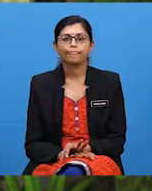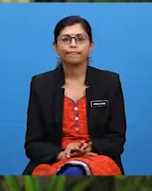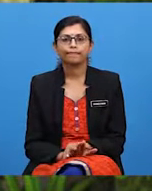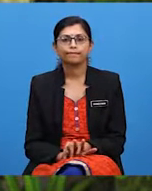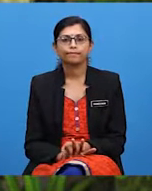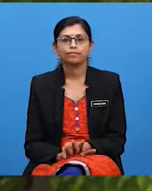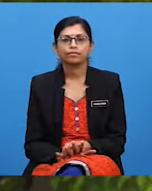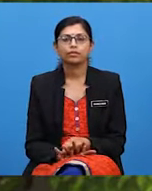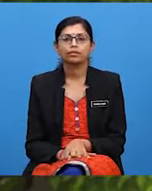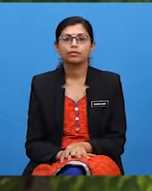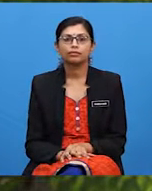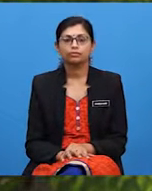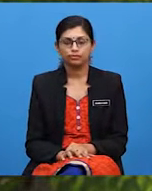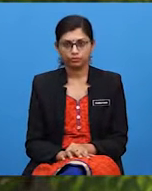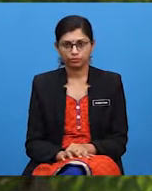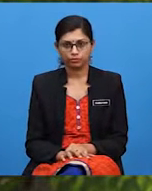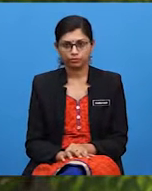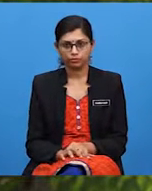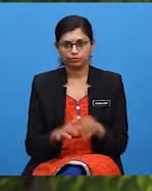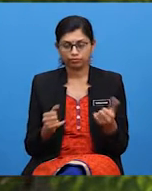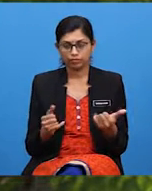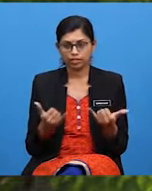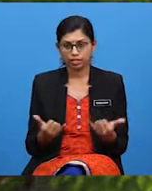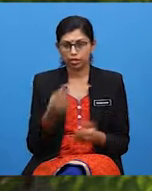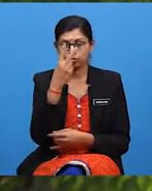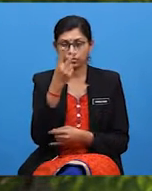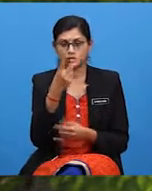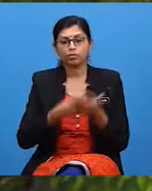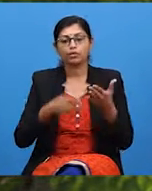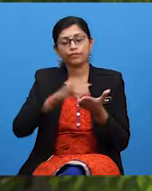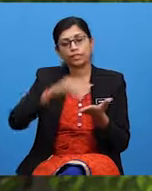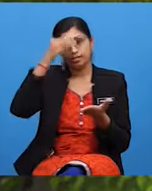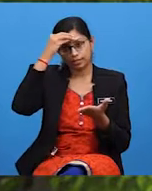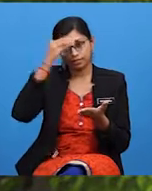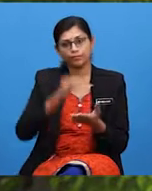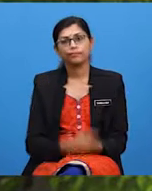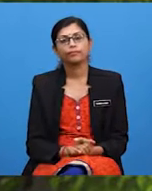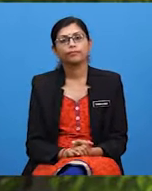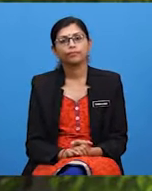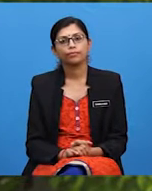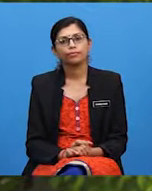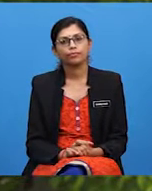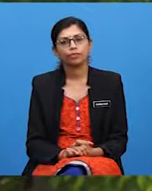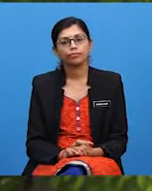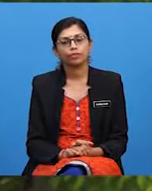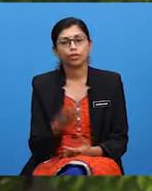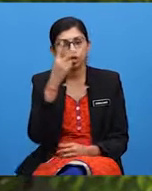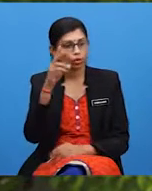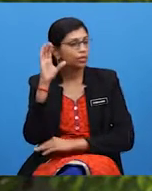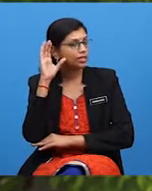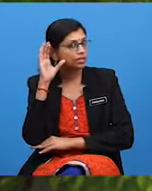Now, let's get back to our lesson. You're going to listen to the conversation twice.